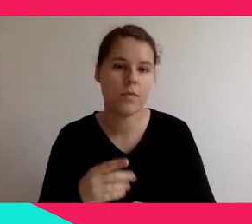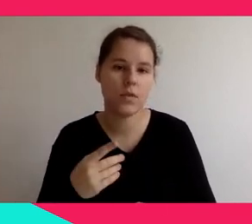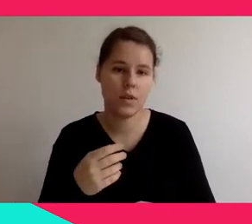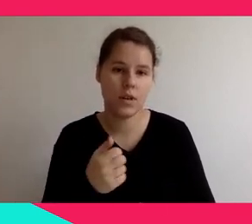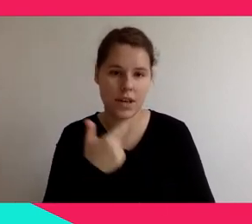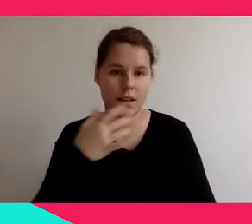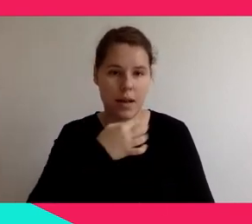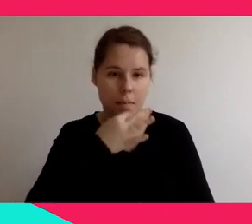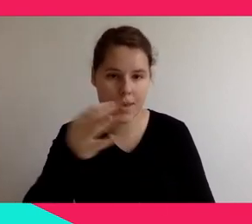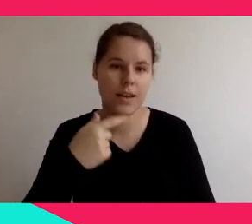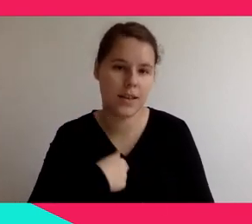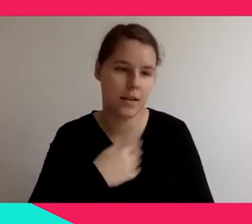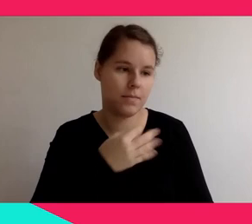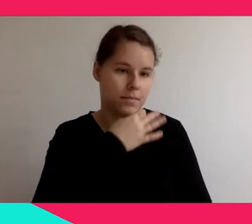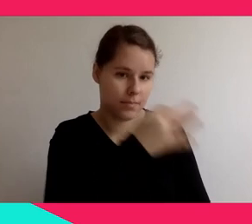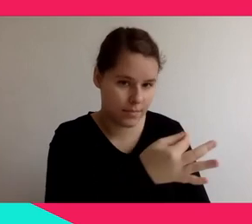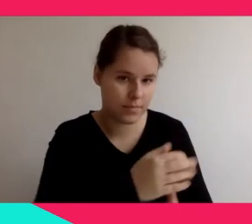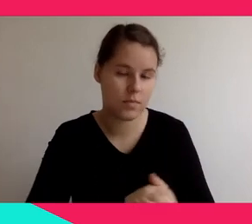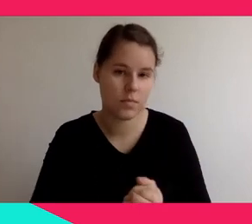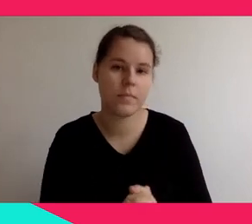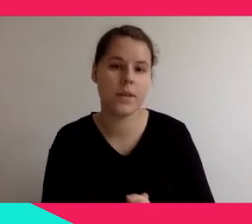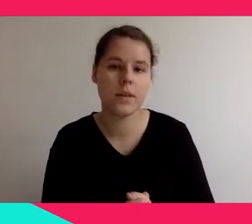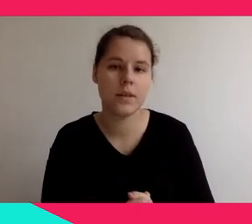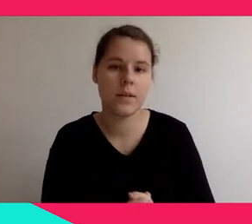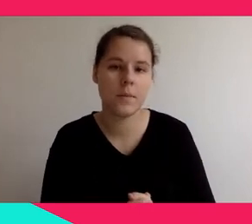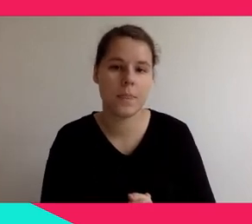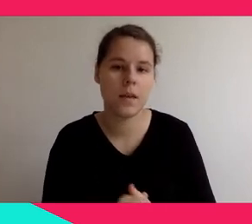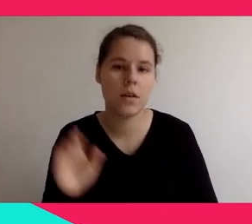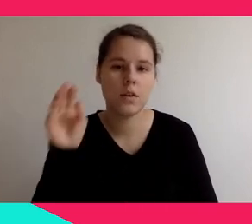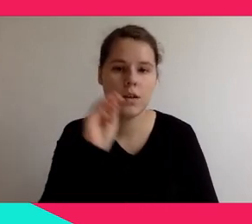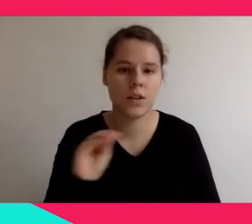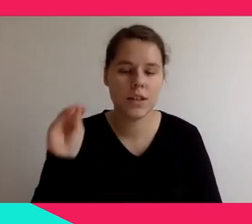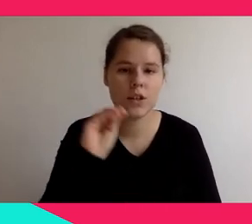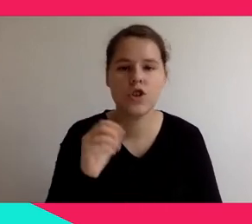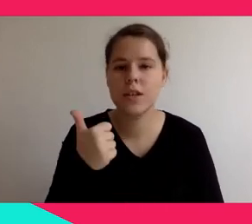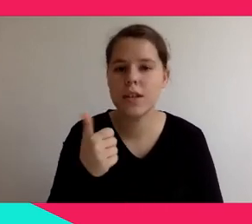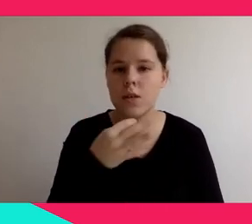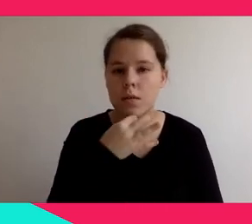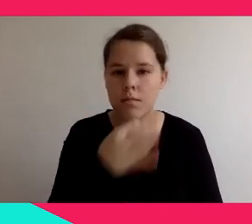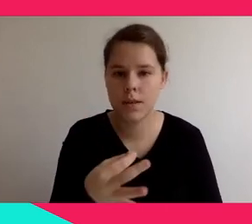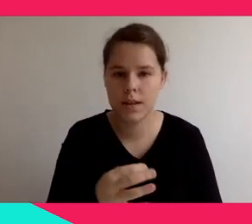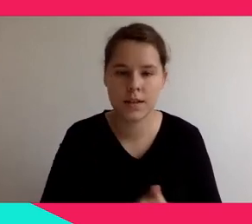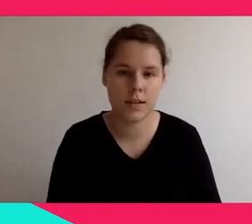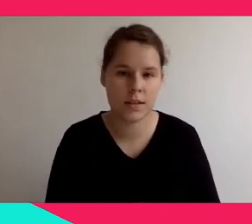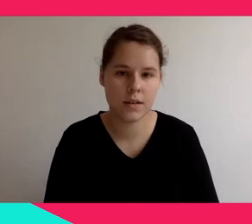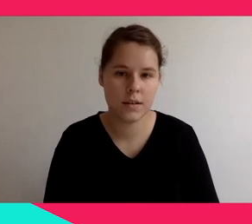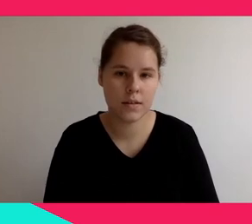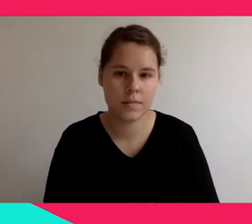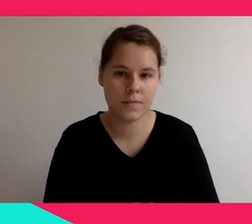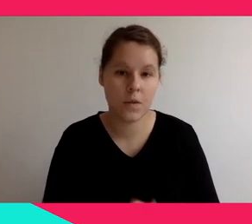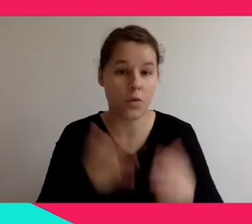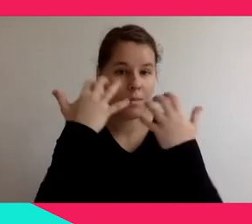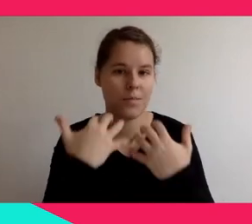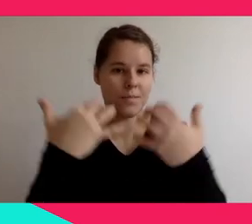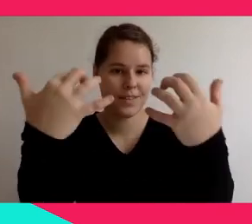mind. But there is one more question from our audience member. So and it's like a very brief question. So please